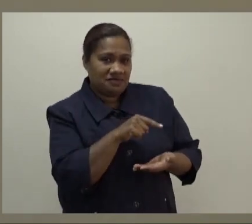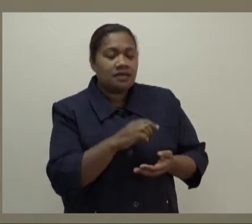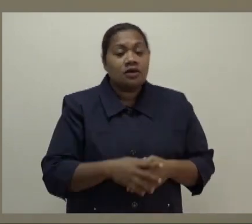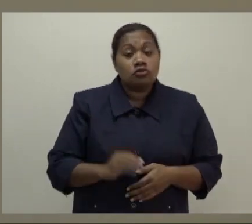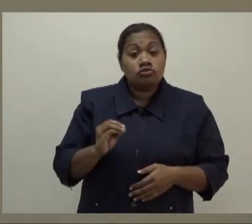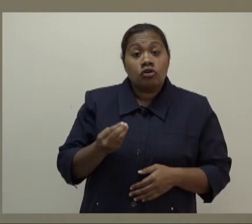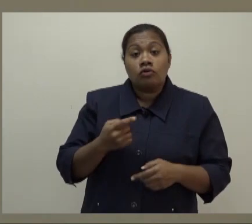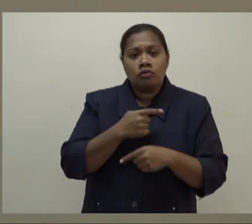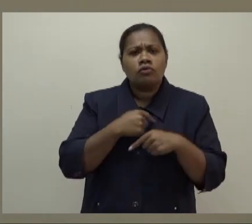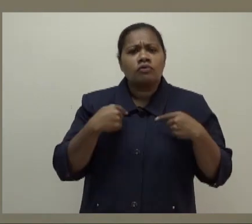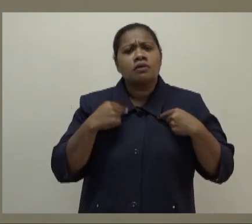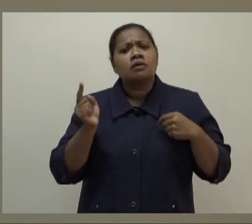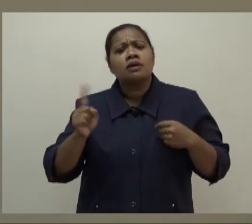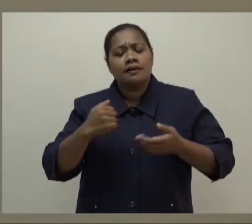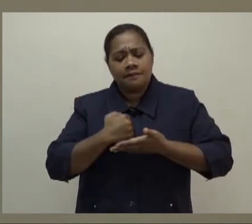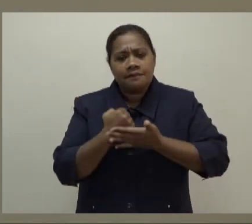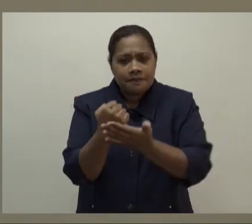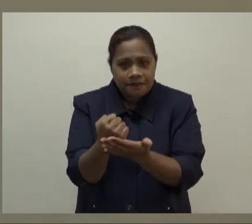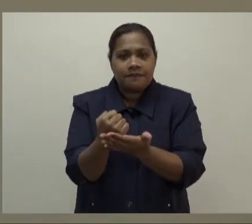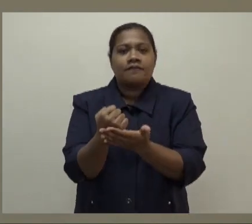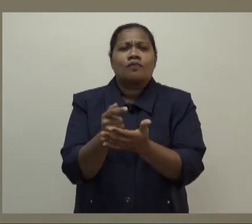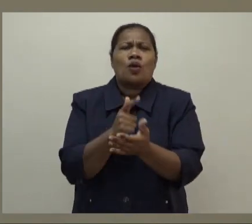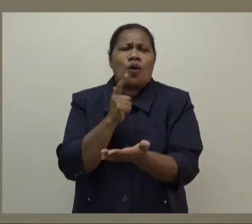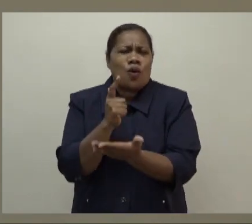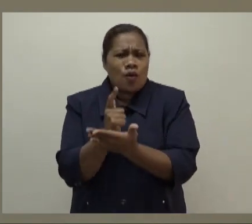supported a lot of the public health,